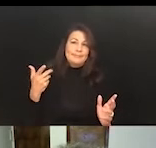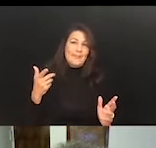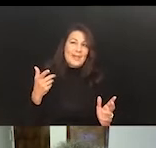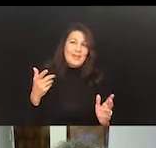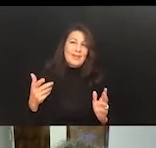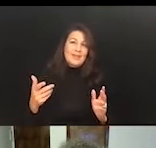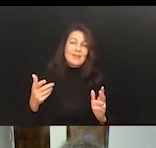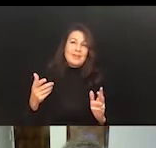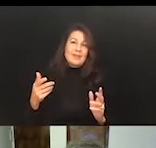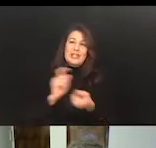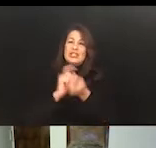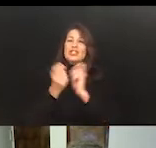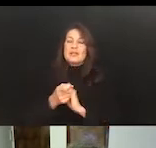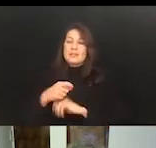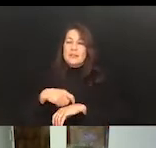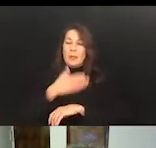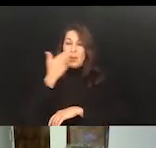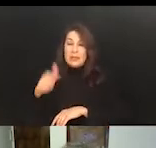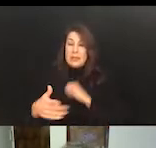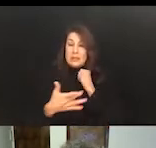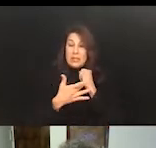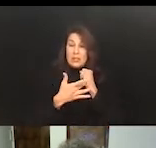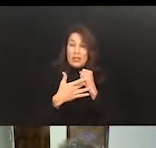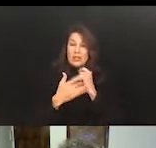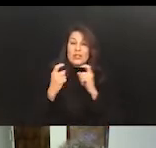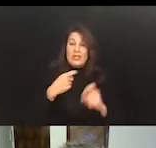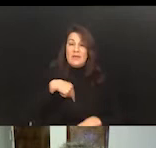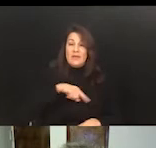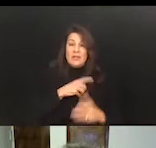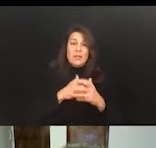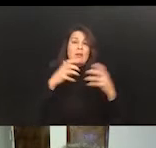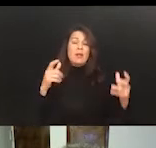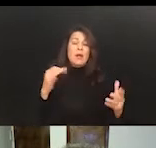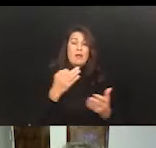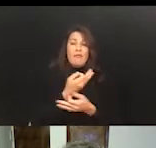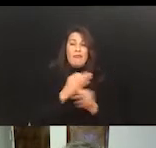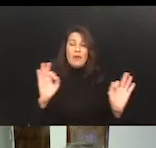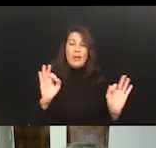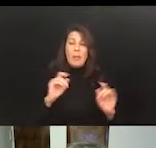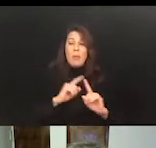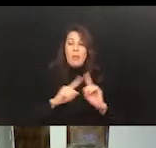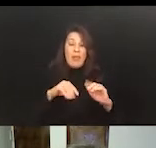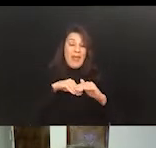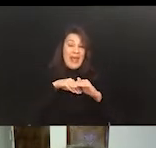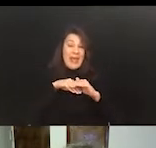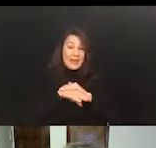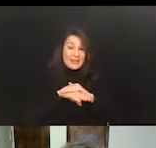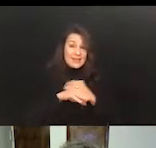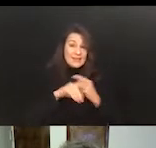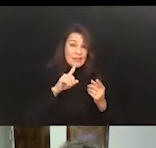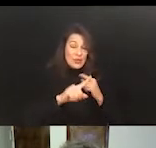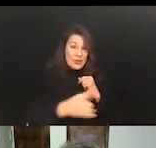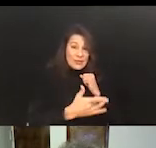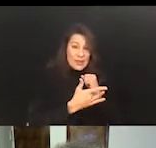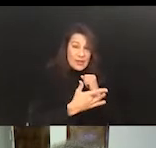again, I go back to this idea that the access to the types of technology and the sort of adaptive technology, we